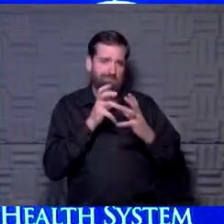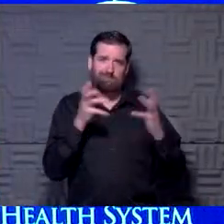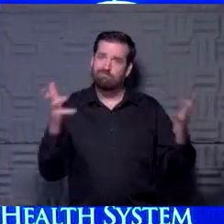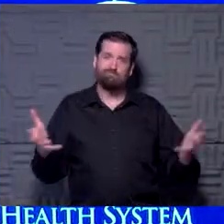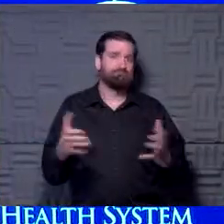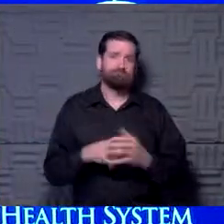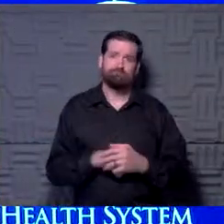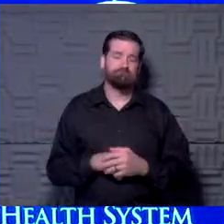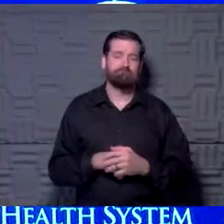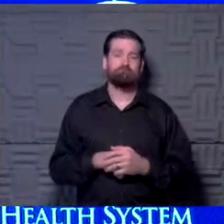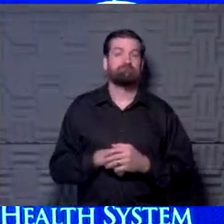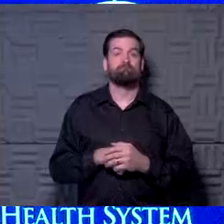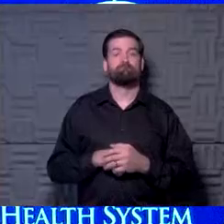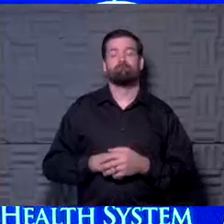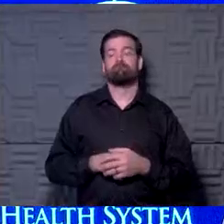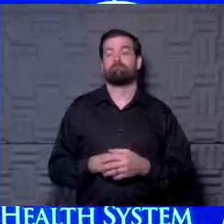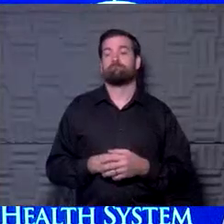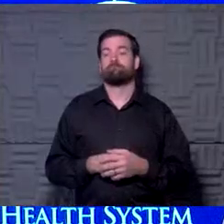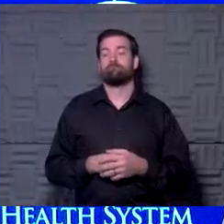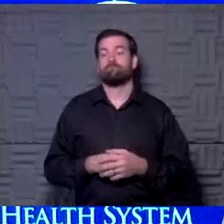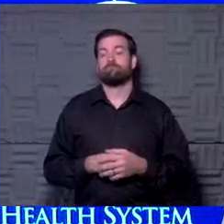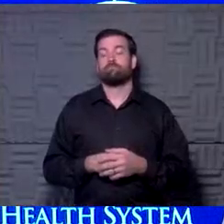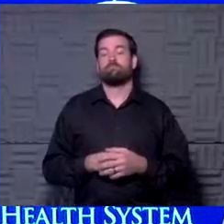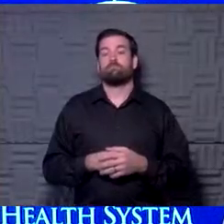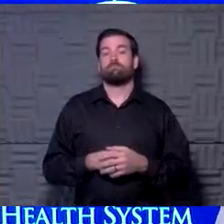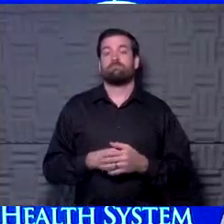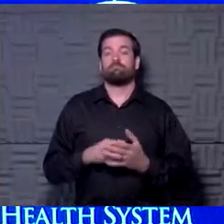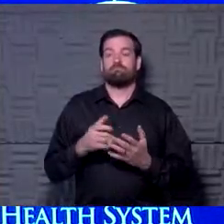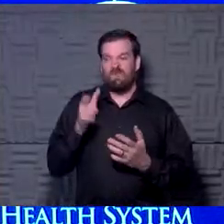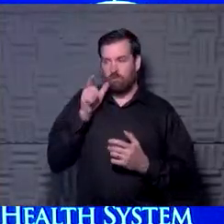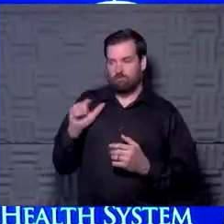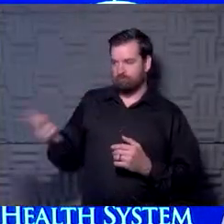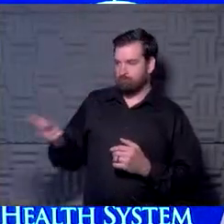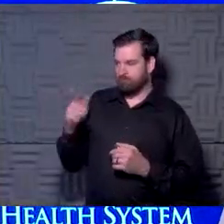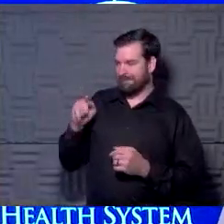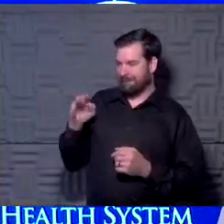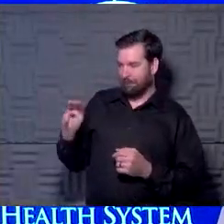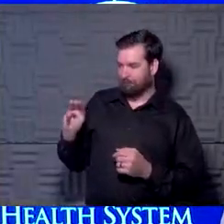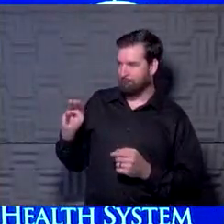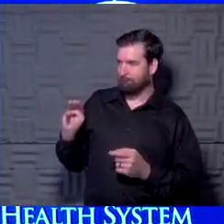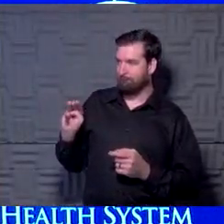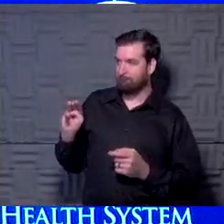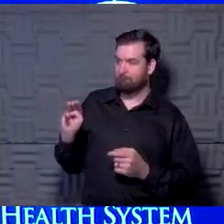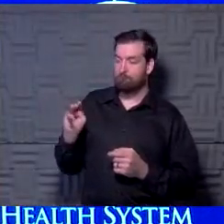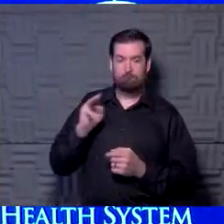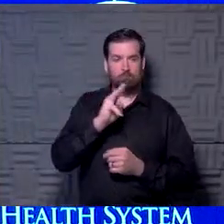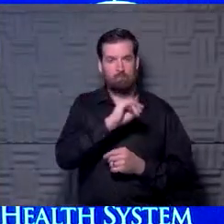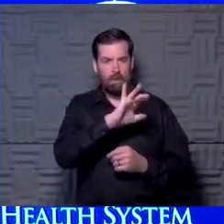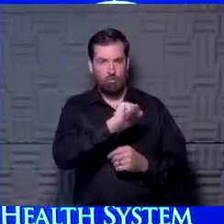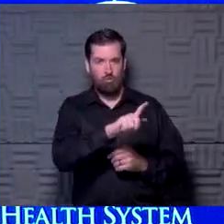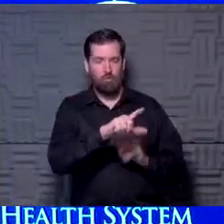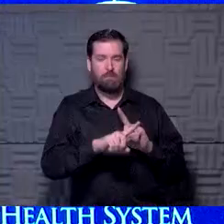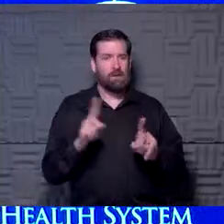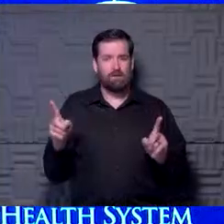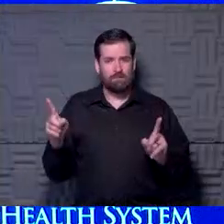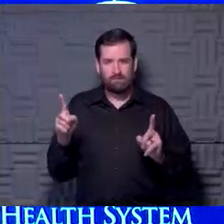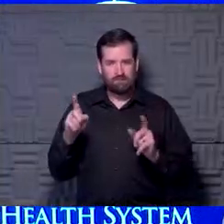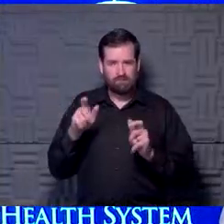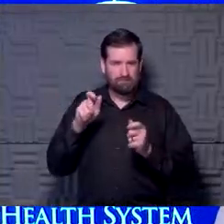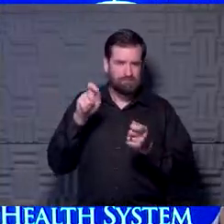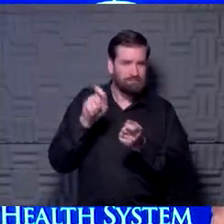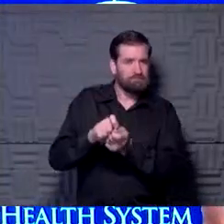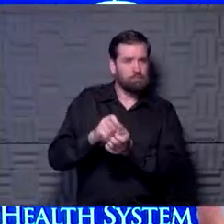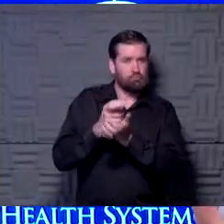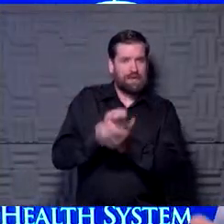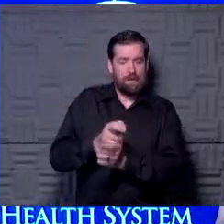rehab from that standpoint. And I'll turn to Tim and to Michael, but I don't know of a real rehab